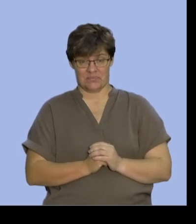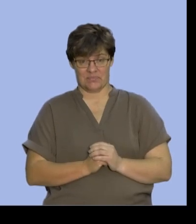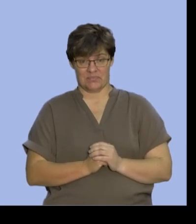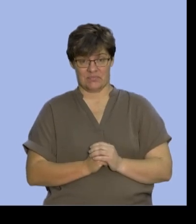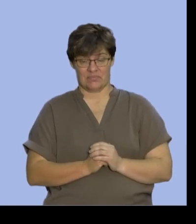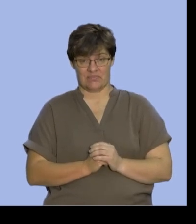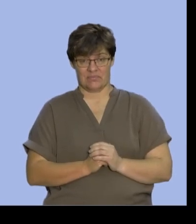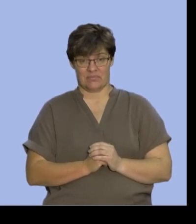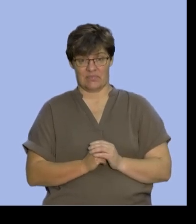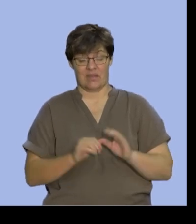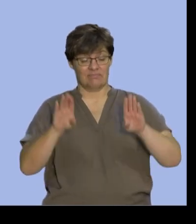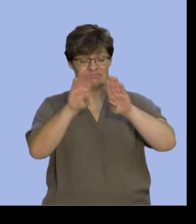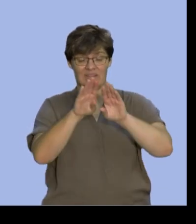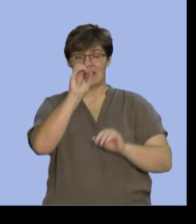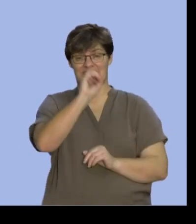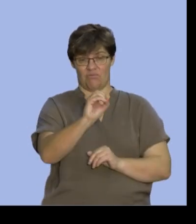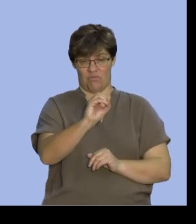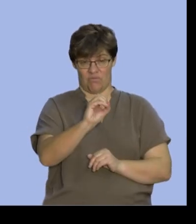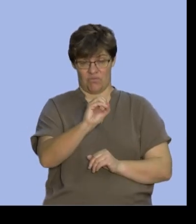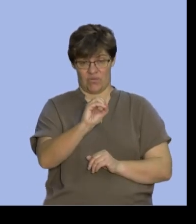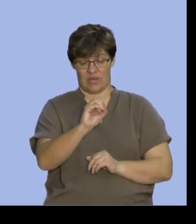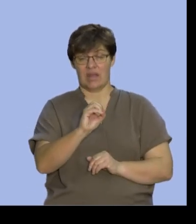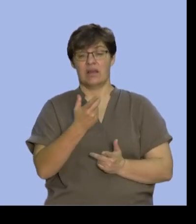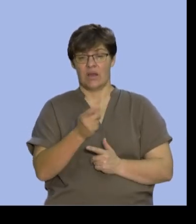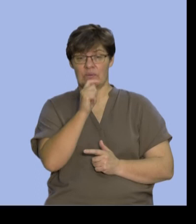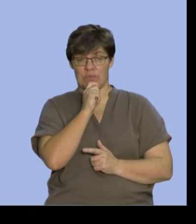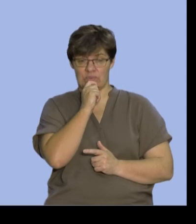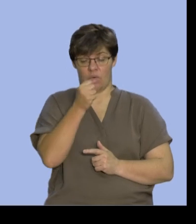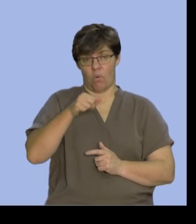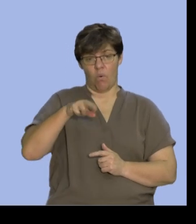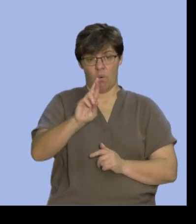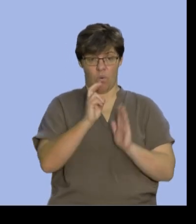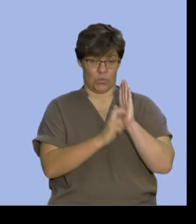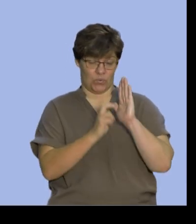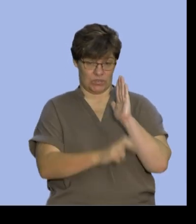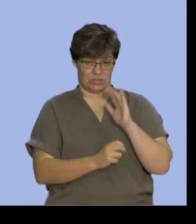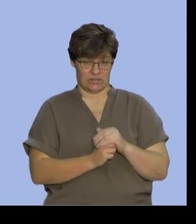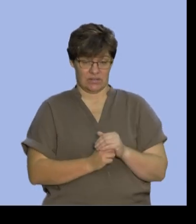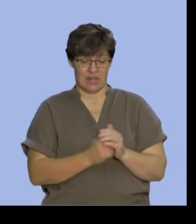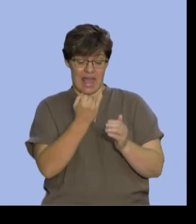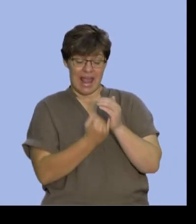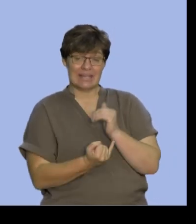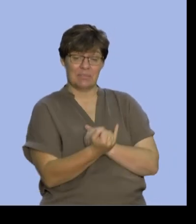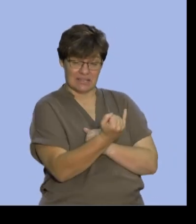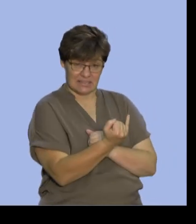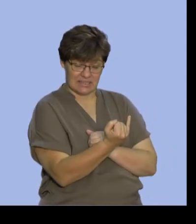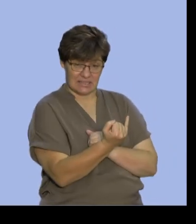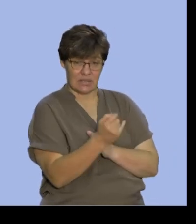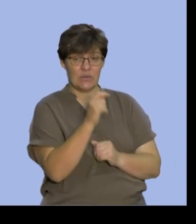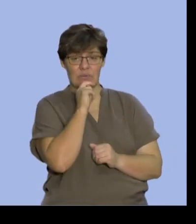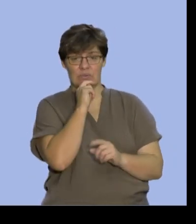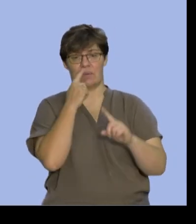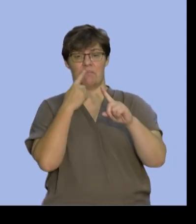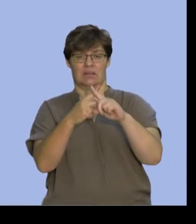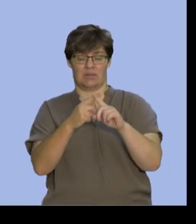is equal to zero and we're going to use the all rule here for independent events we're going to use the multiplication